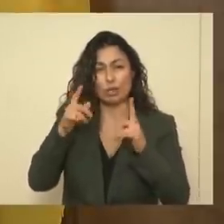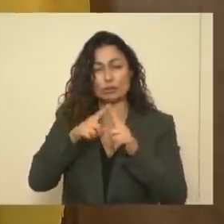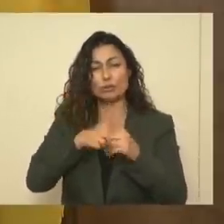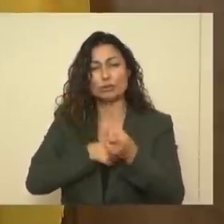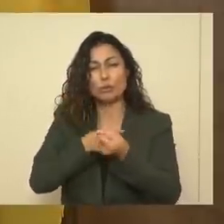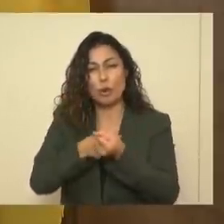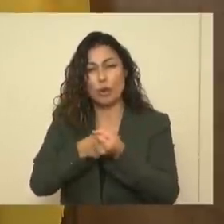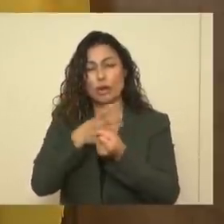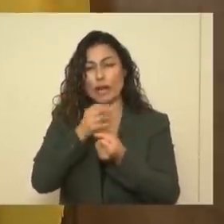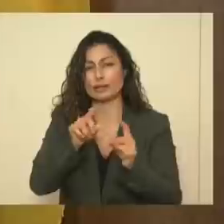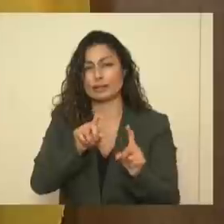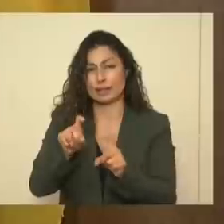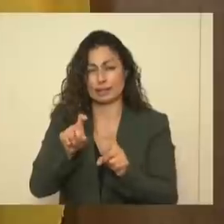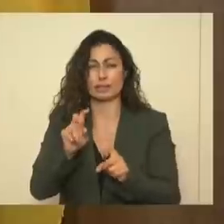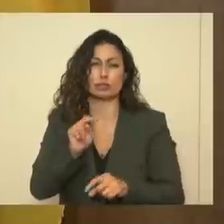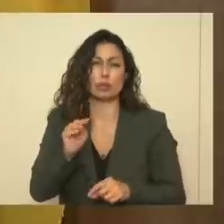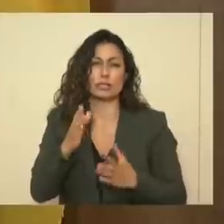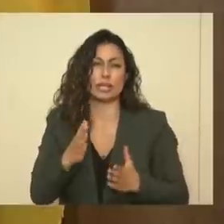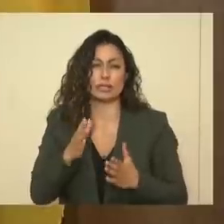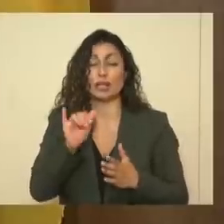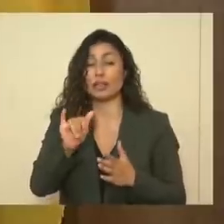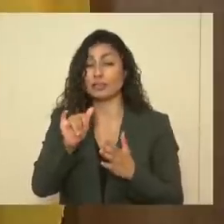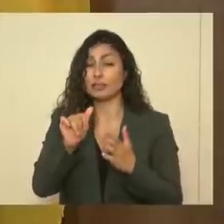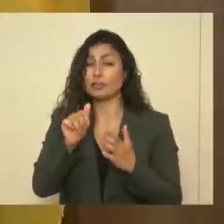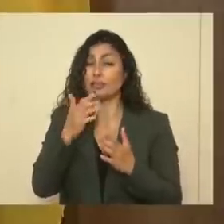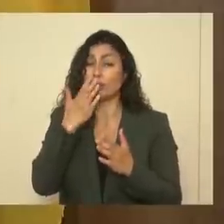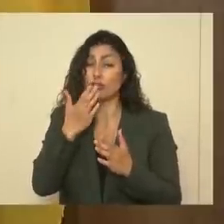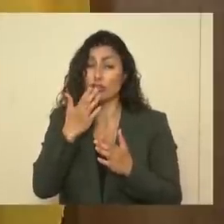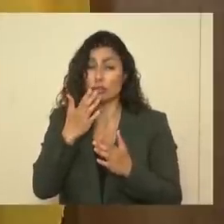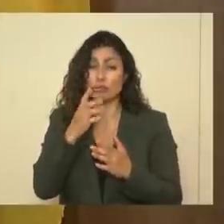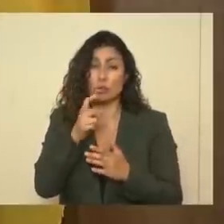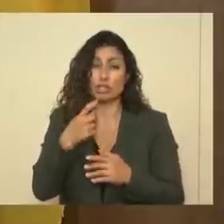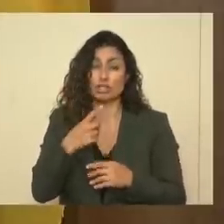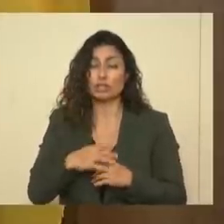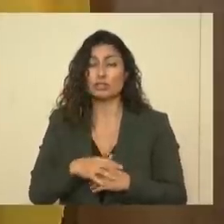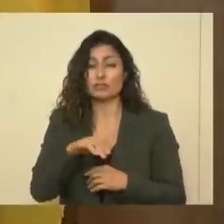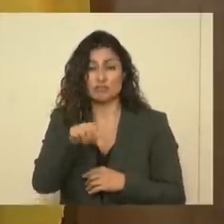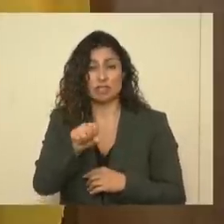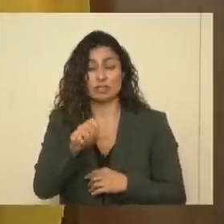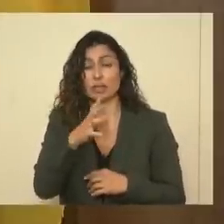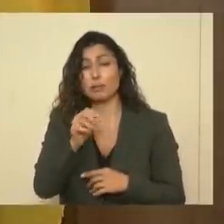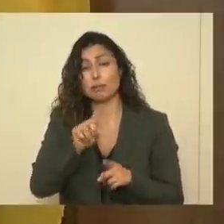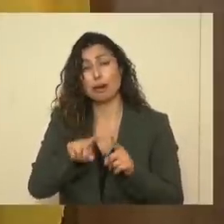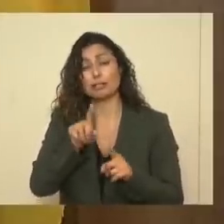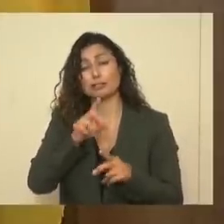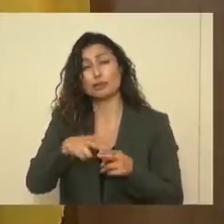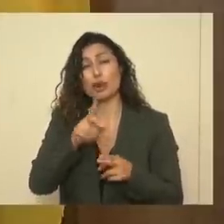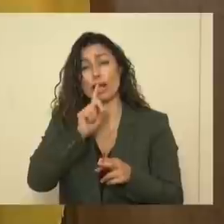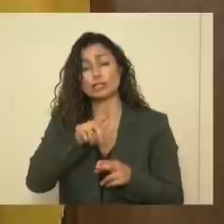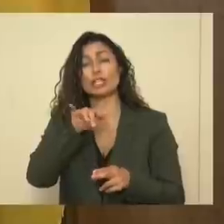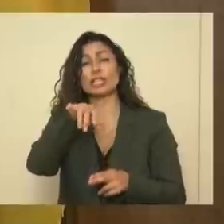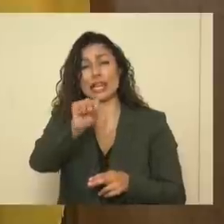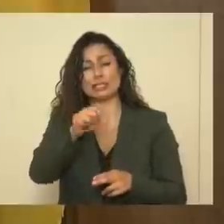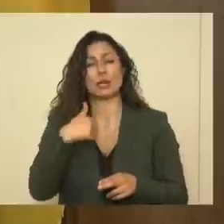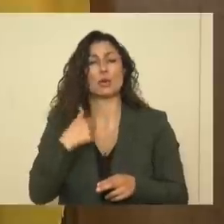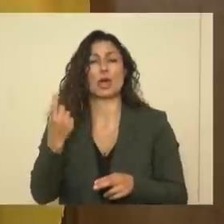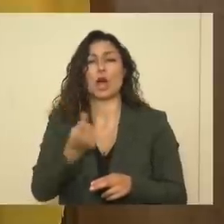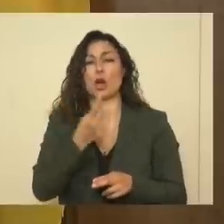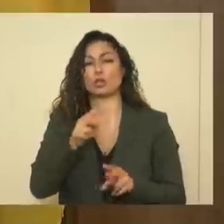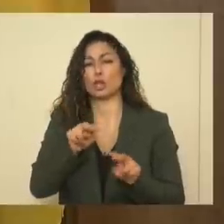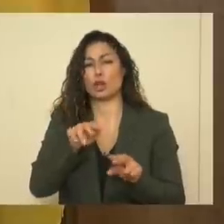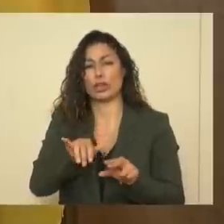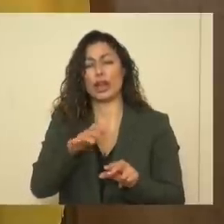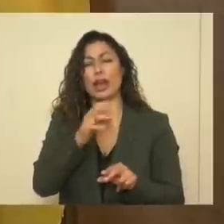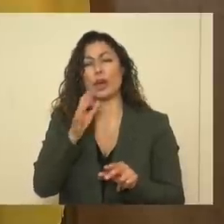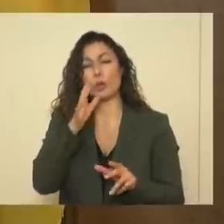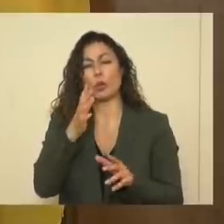test New Mexicans. So that's a very important question. And the short answer is yes. We always look at that, and we're